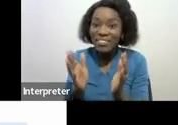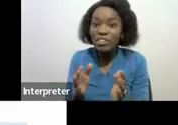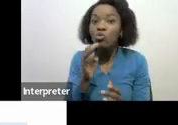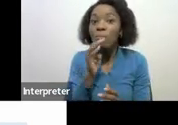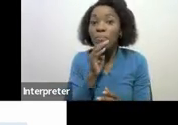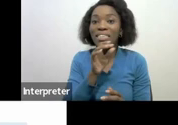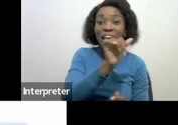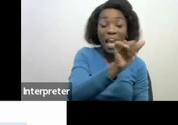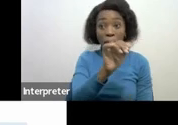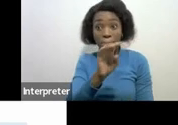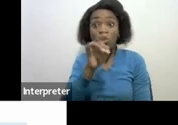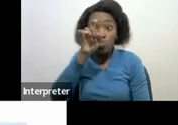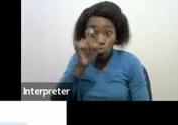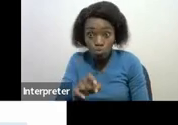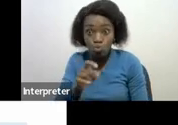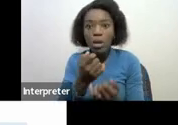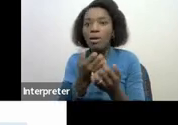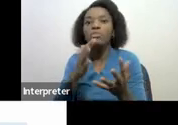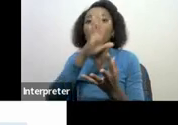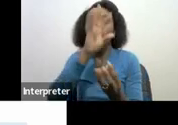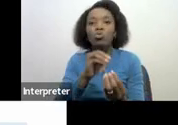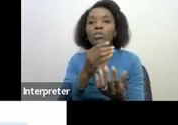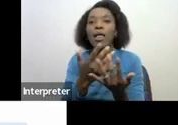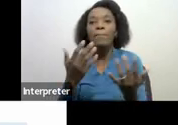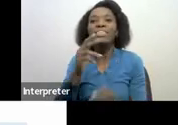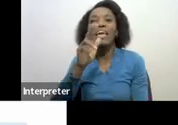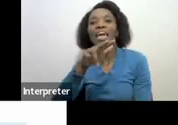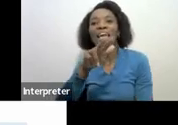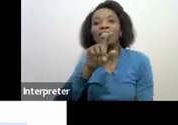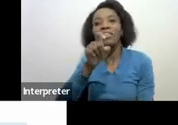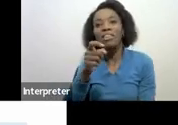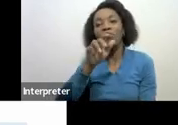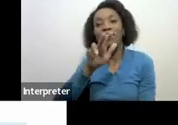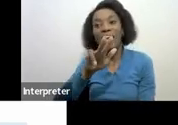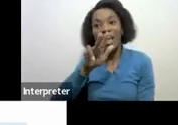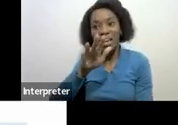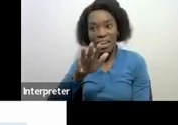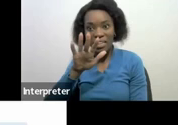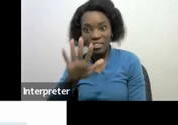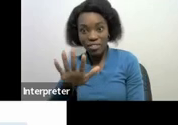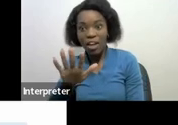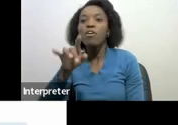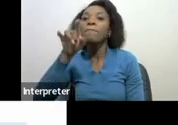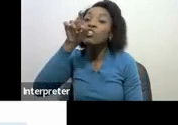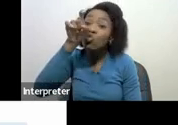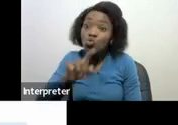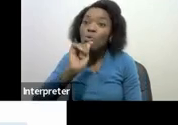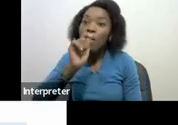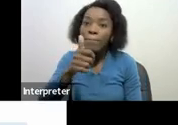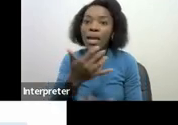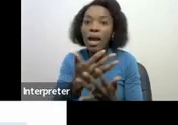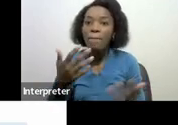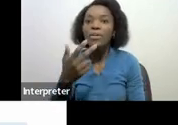A and agent B the total income was $18,895. The amount due by taxpayer is $20